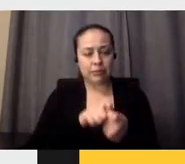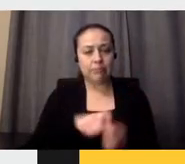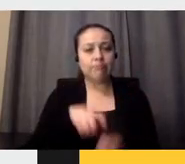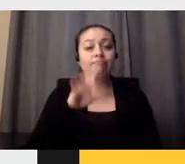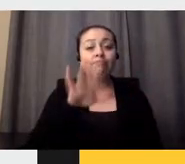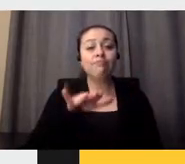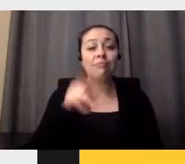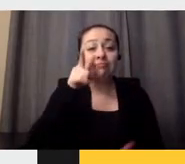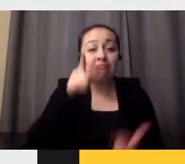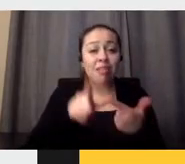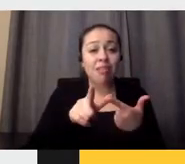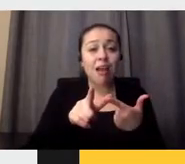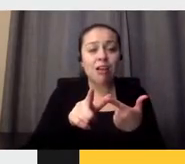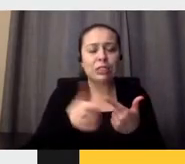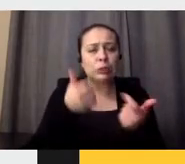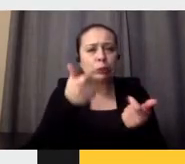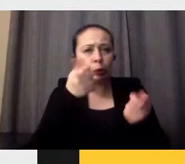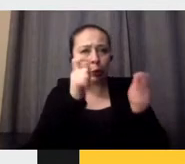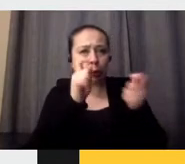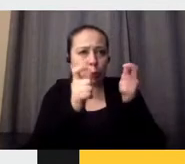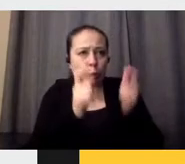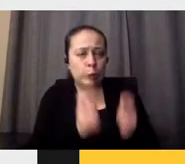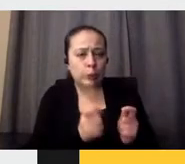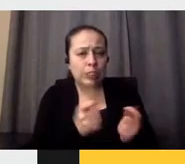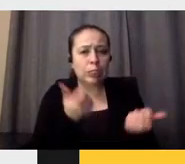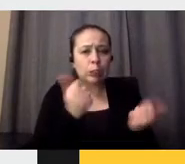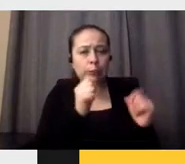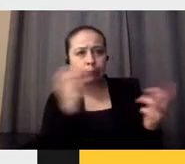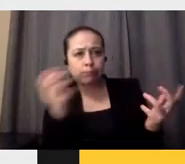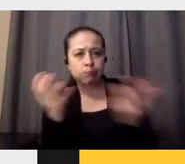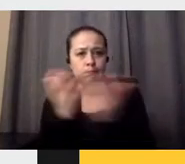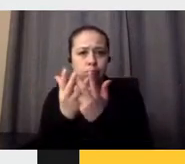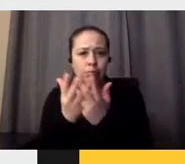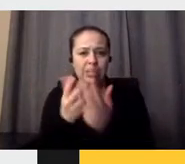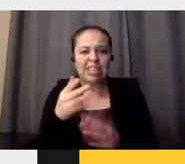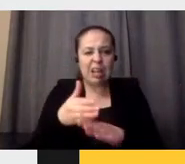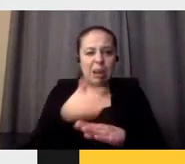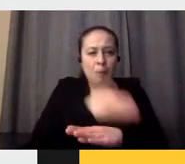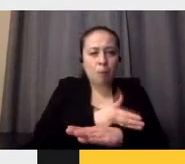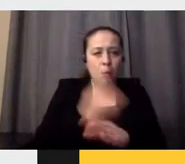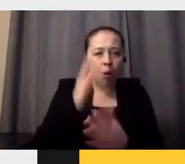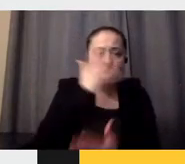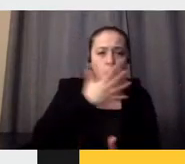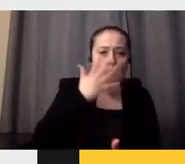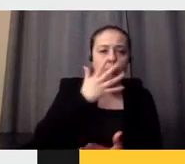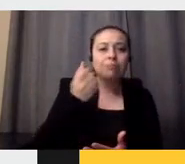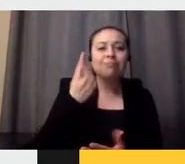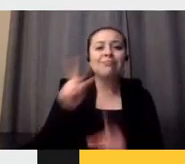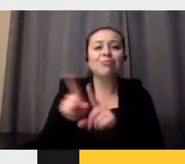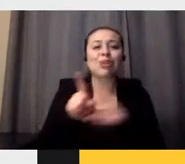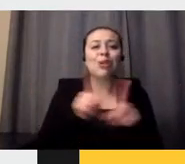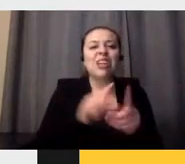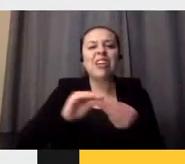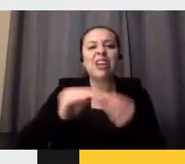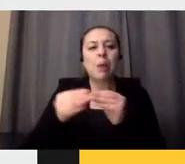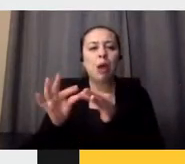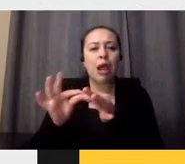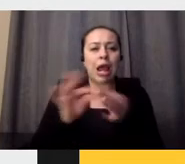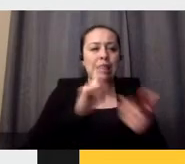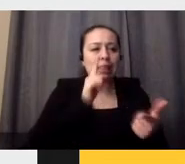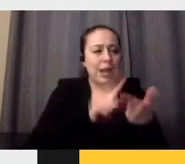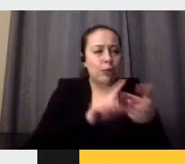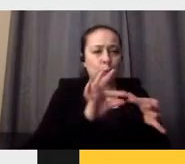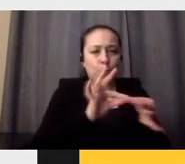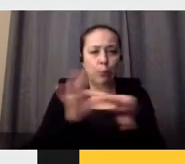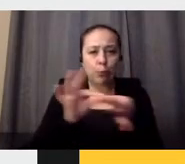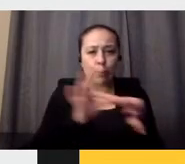tweaked in order for them to look a bit better, and the relationship of the numbers had to have a better